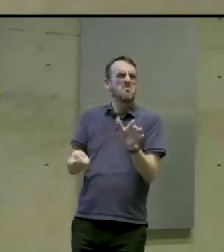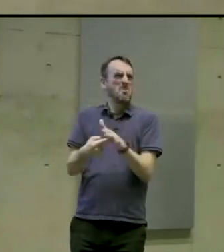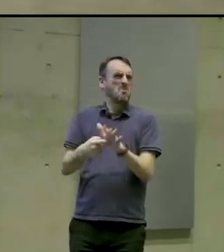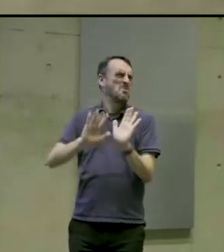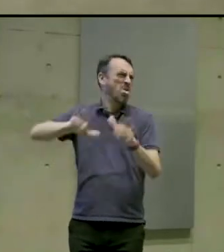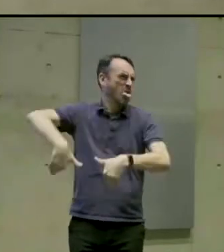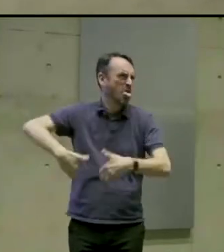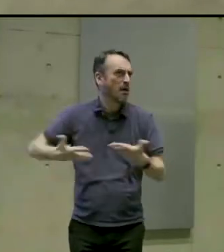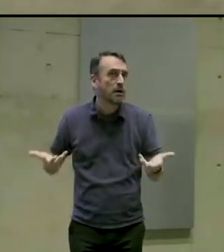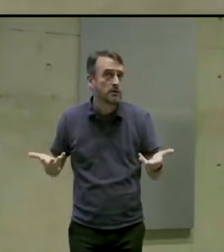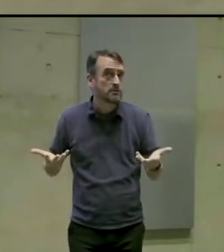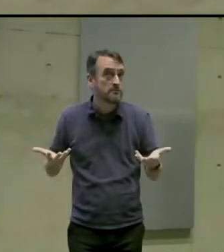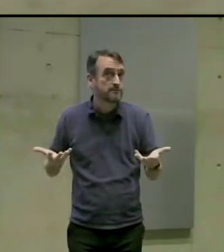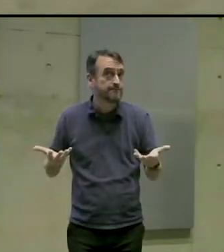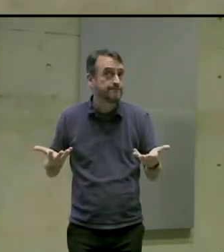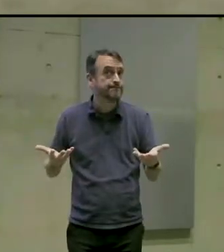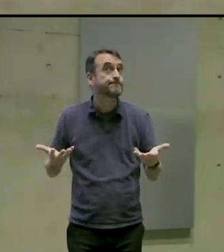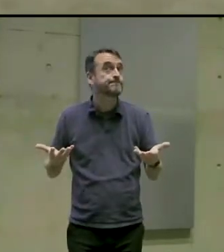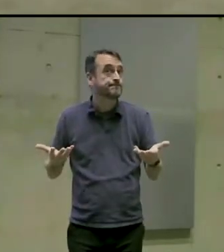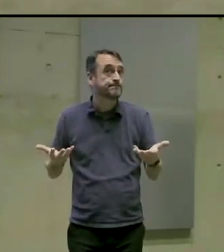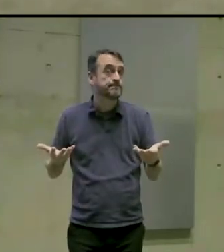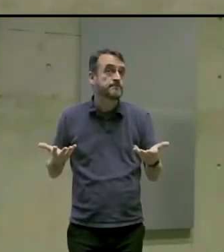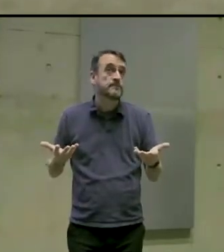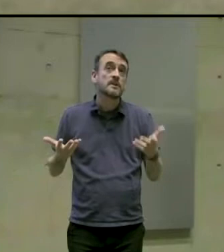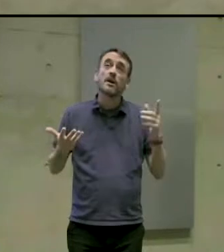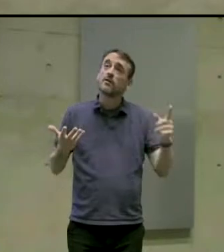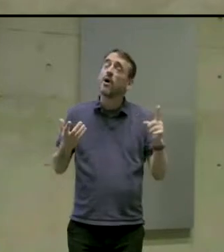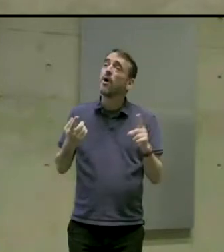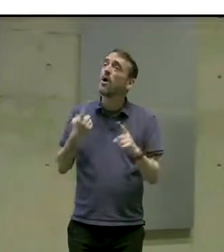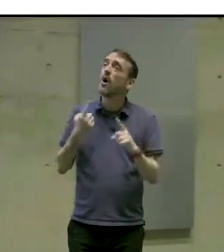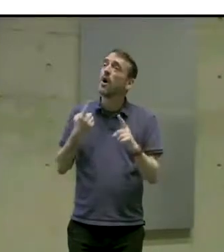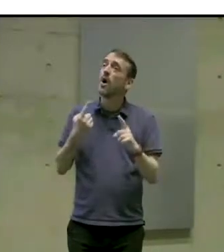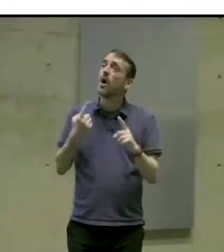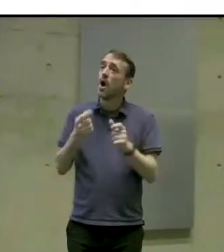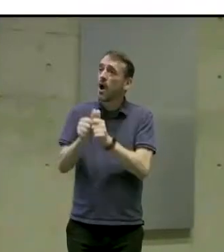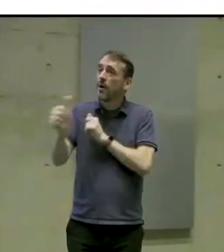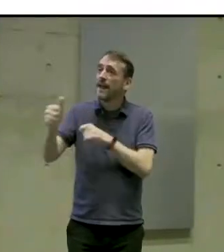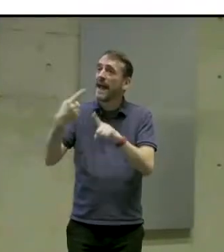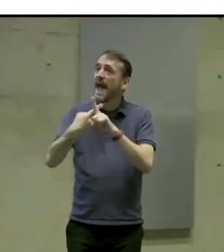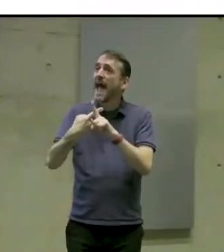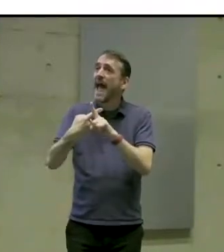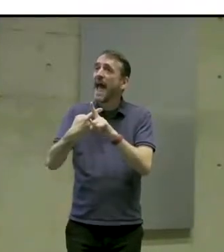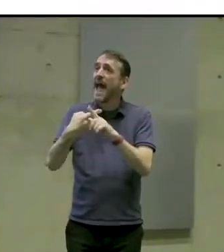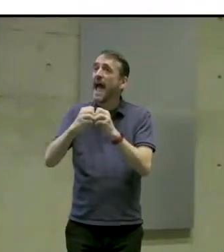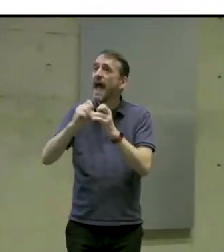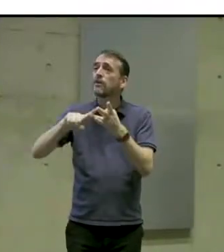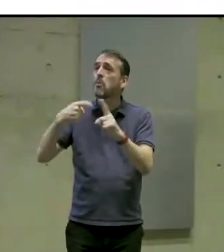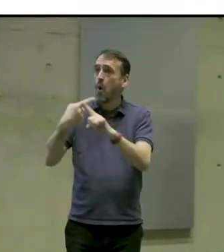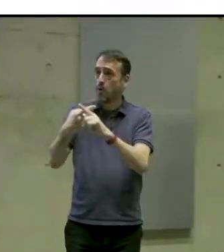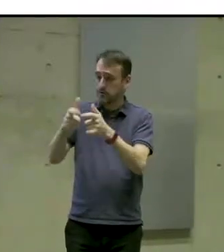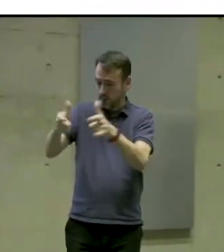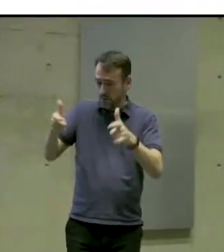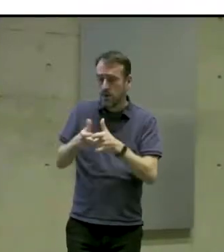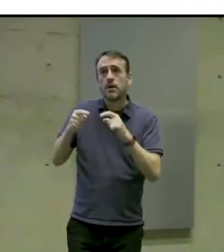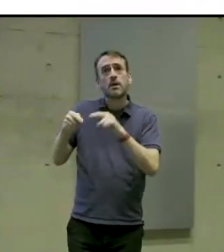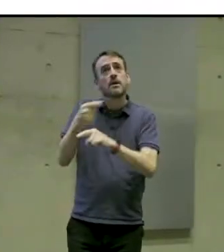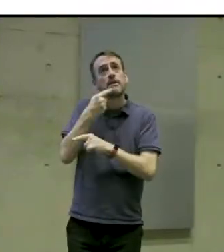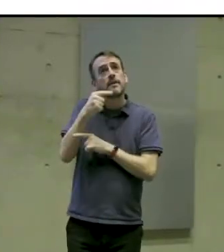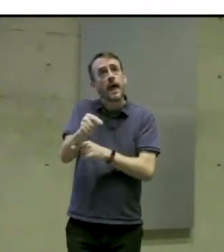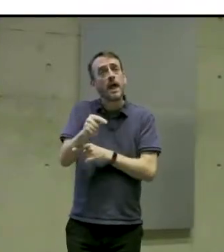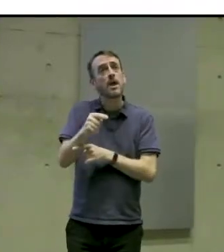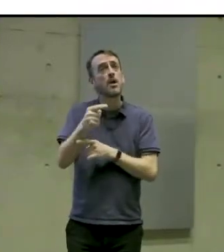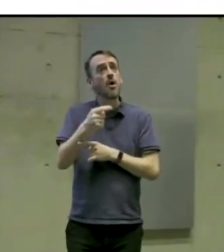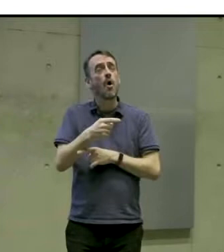according to Xbox, there are 429 million gamers who identify as being disabled